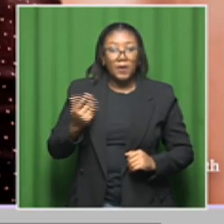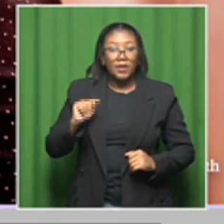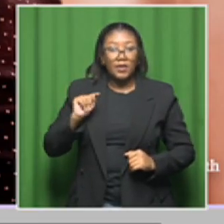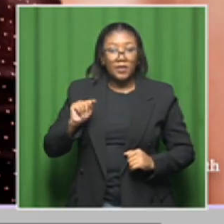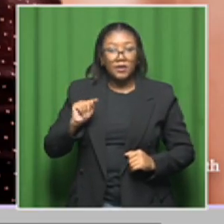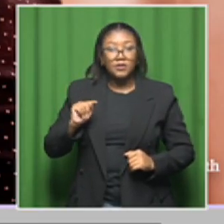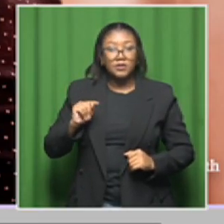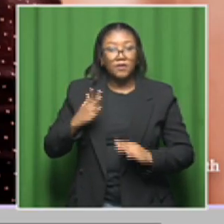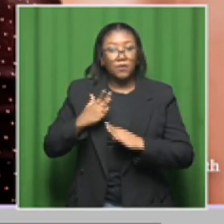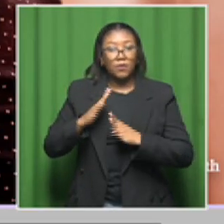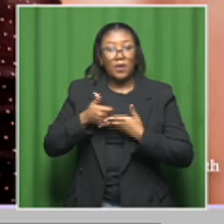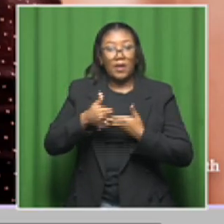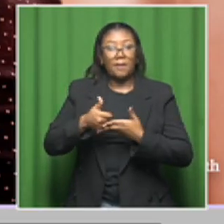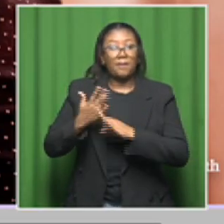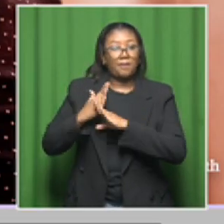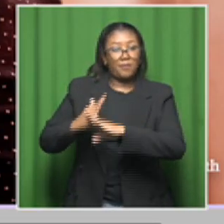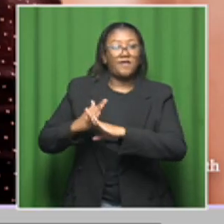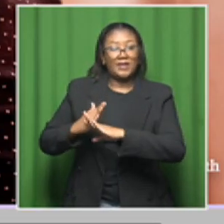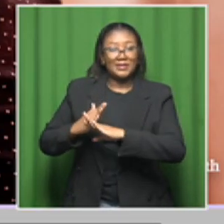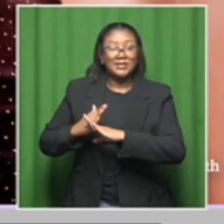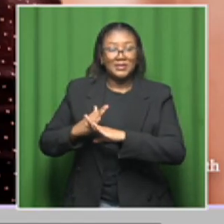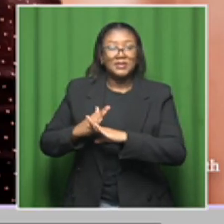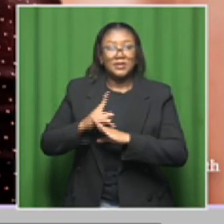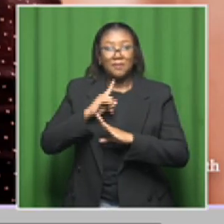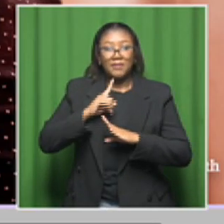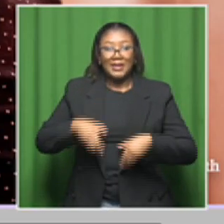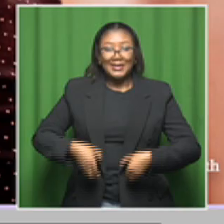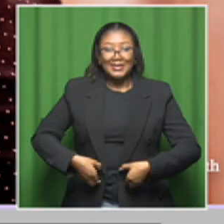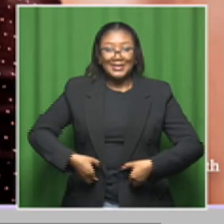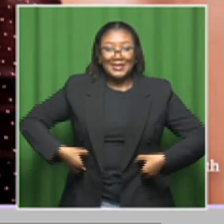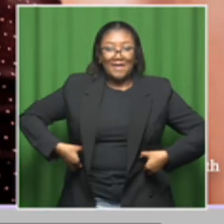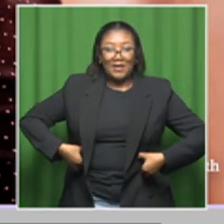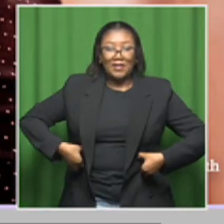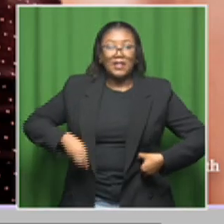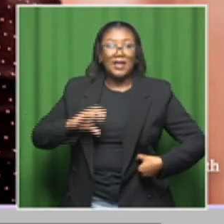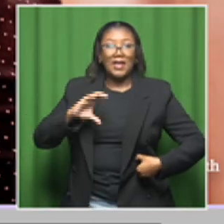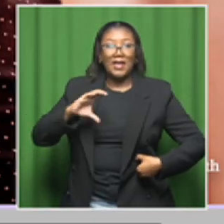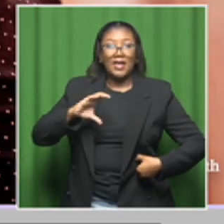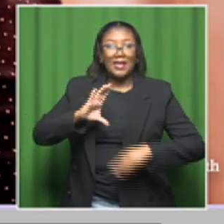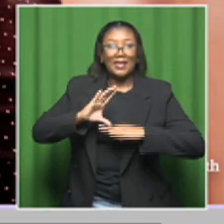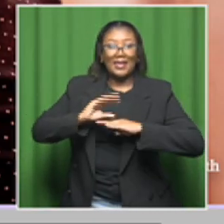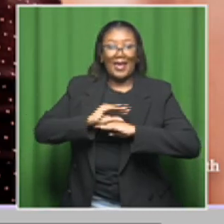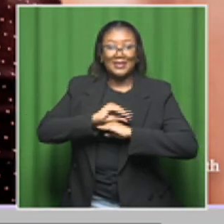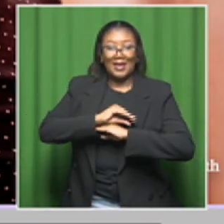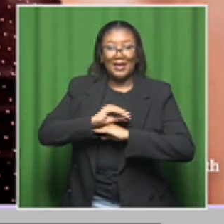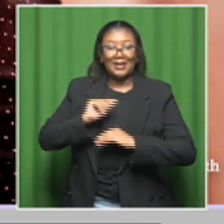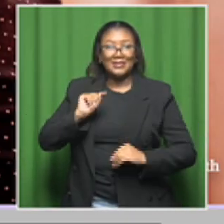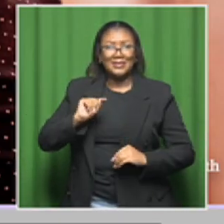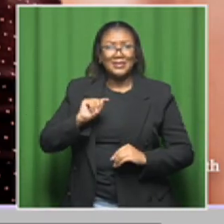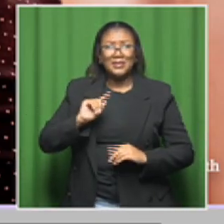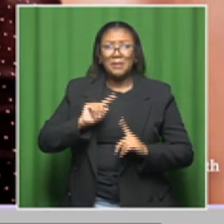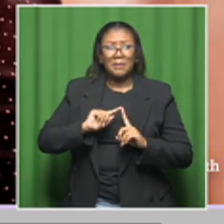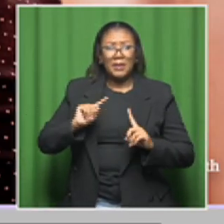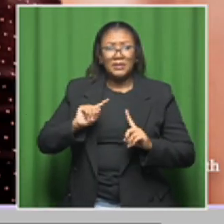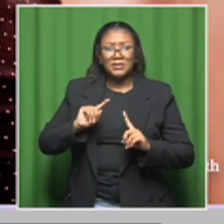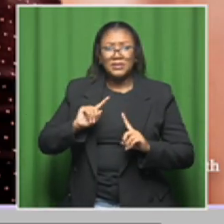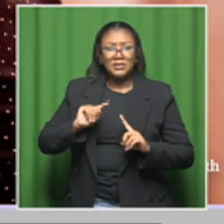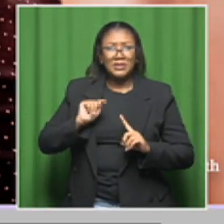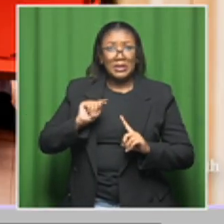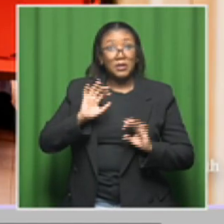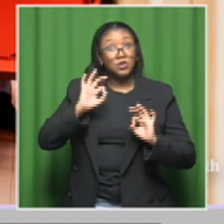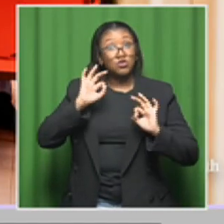cervical cancer? Because you said, you know, it is good. But what exactly is the efficacy rate of it?